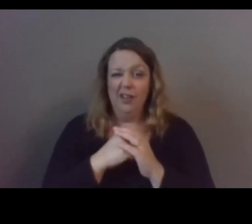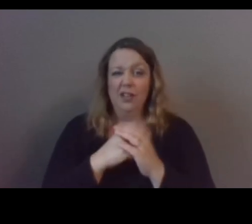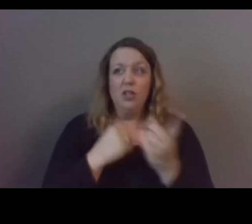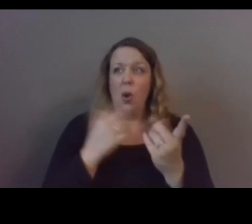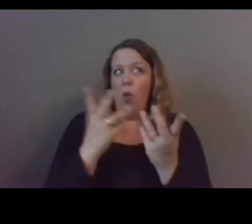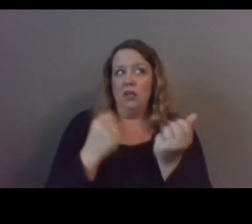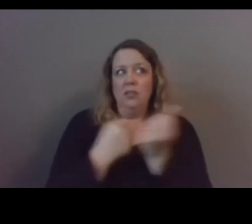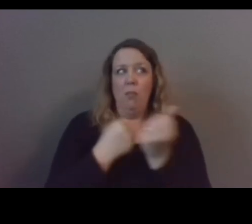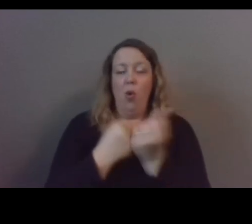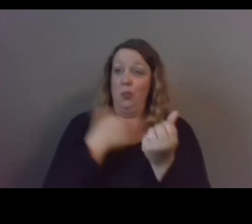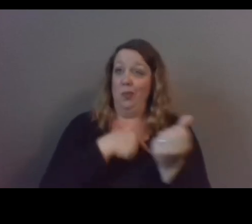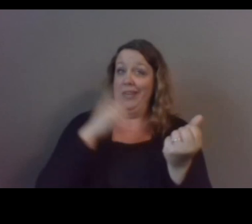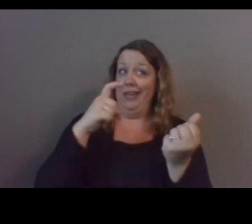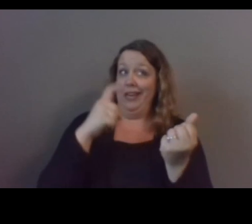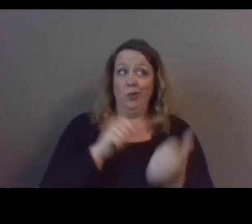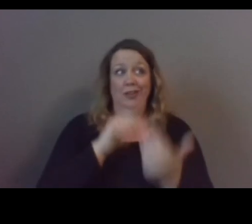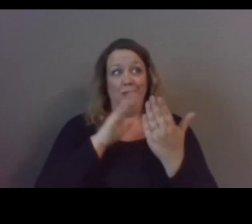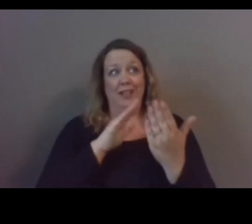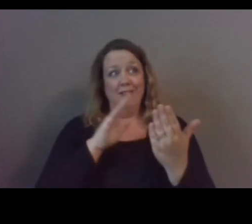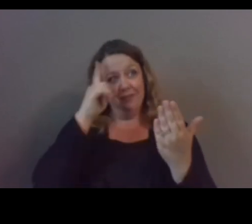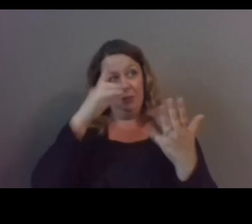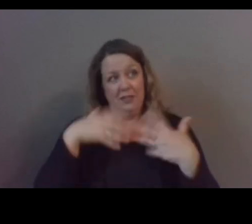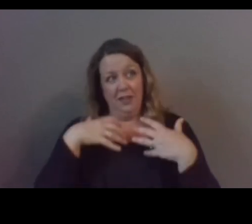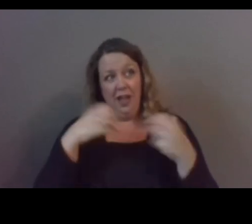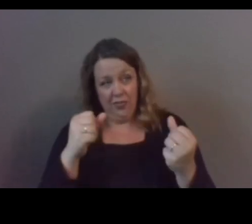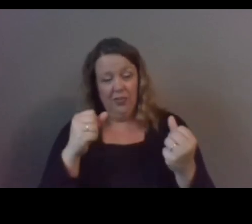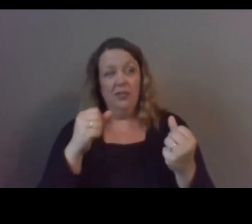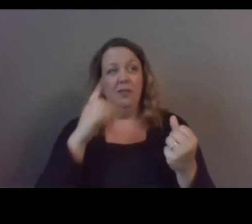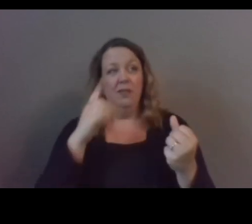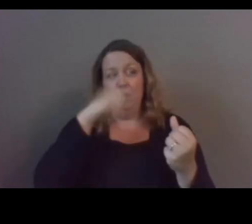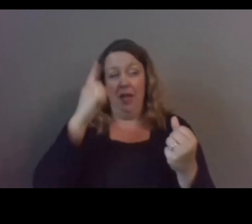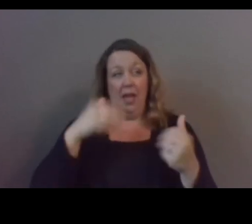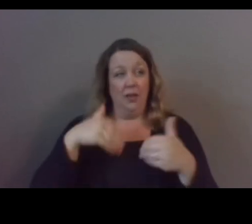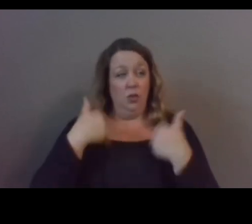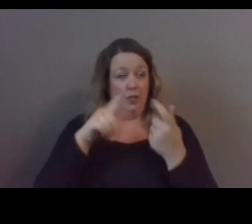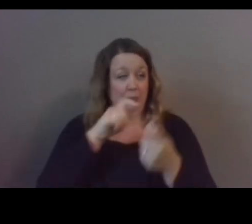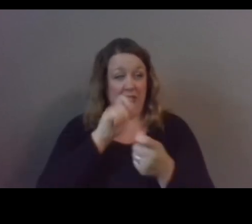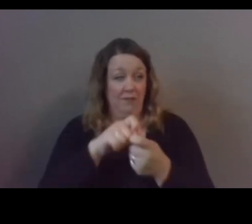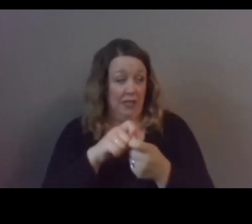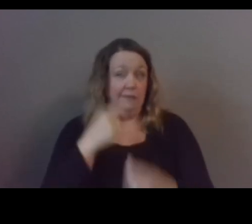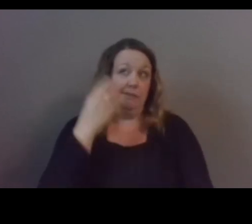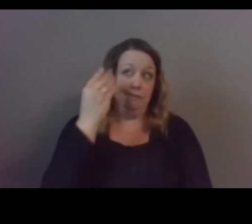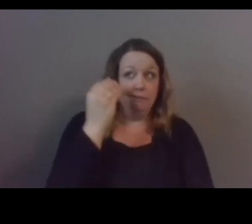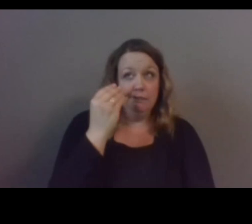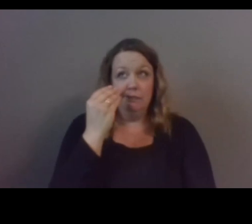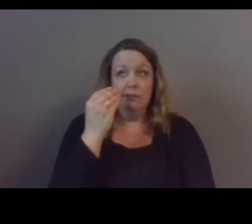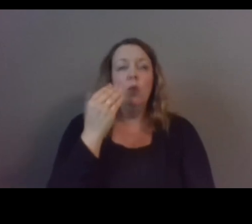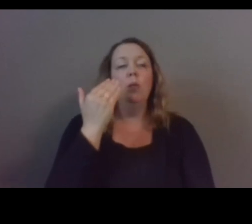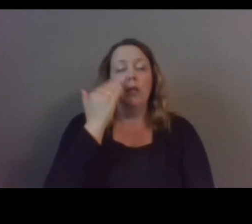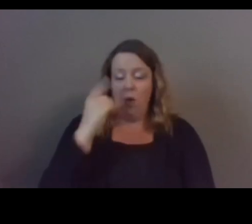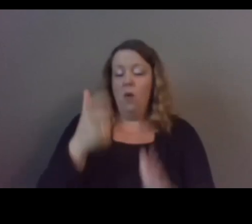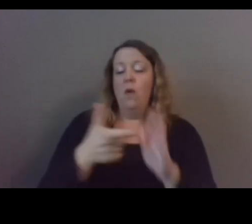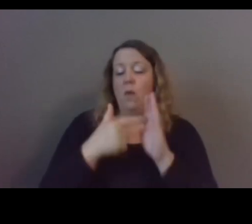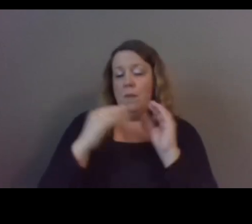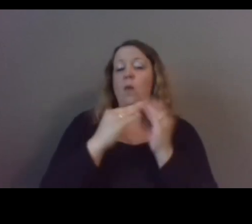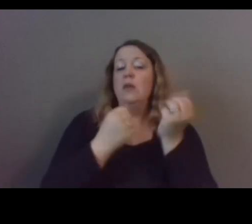the mental health and wellness um for black youth in particular i of course we know more support is needed but i think it